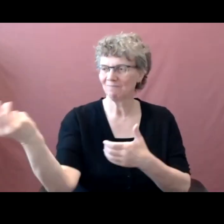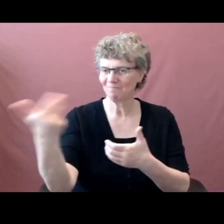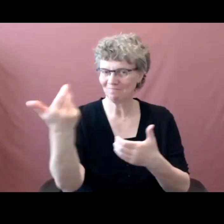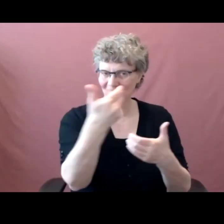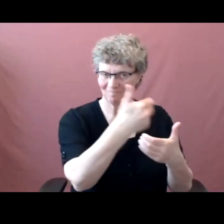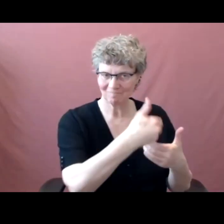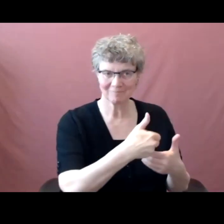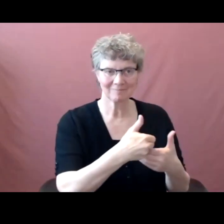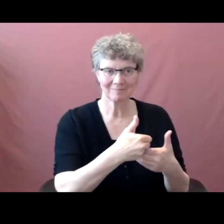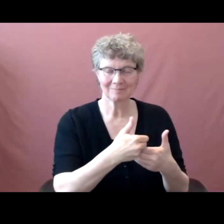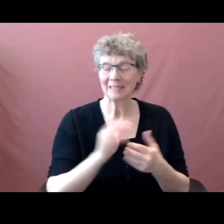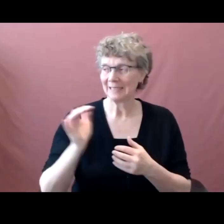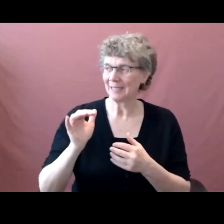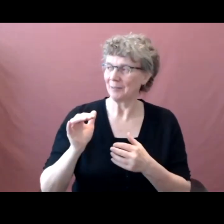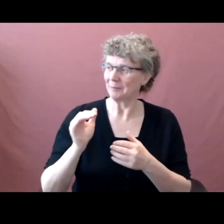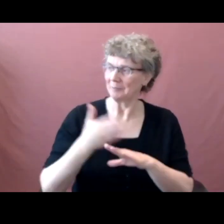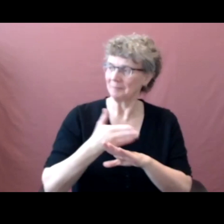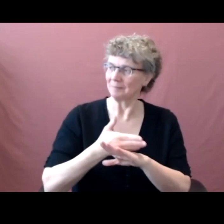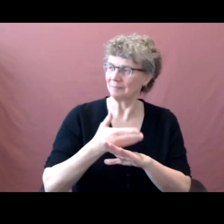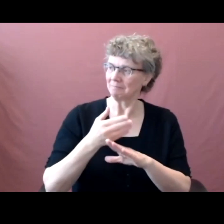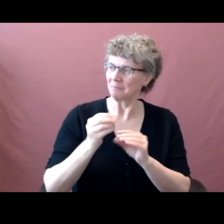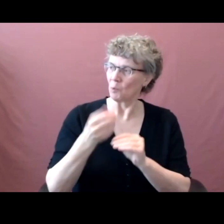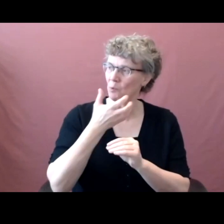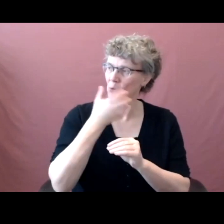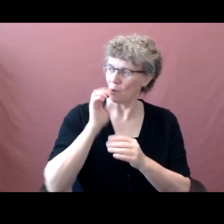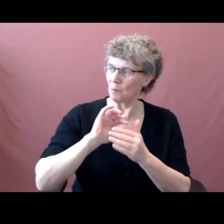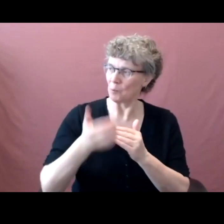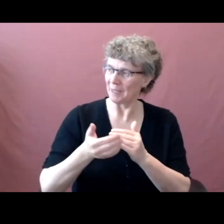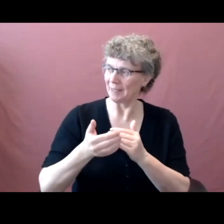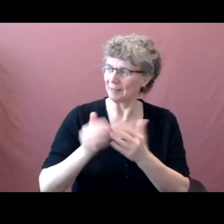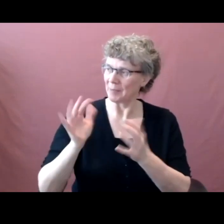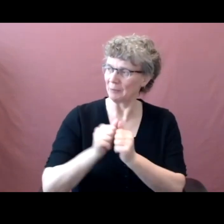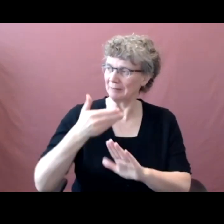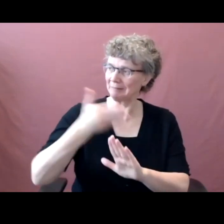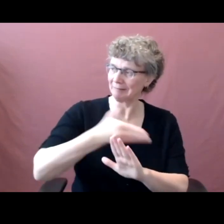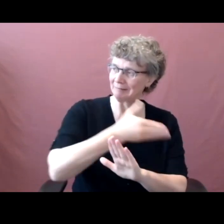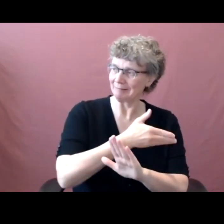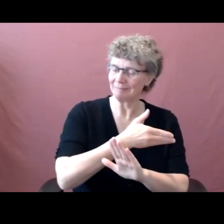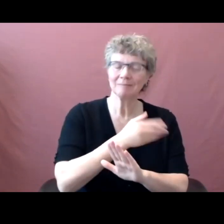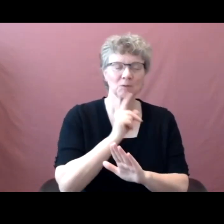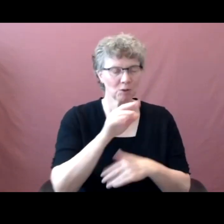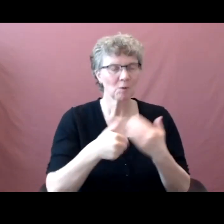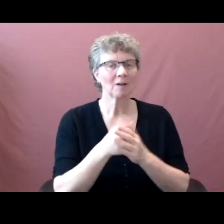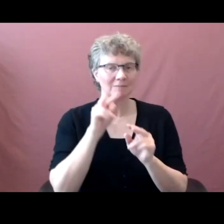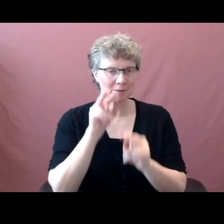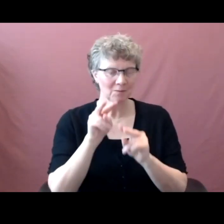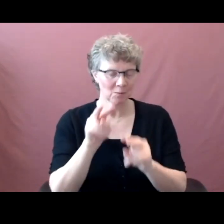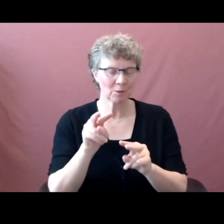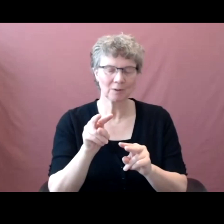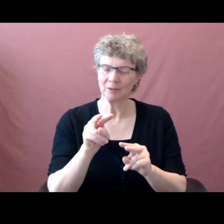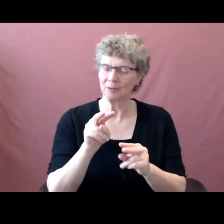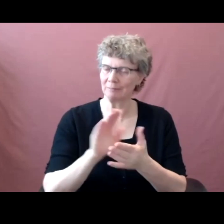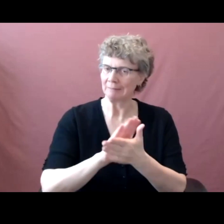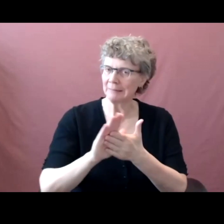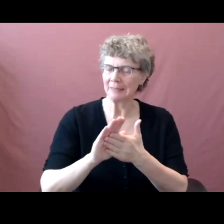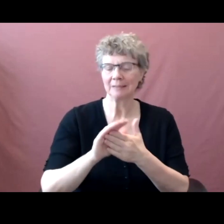nicer weekend than we've had in a couple, which I'm sure we're all looking forward to. I want to welcome all of you for joining us today